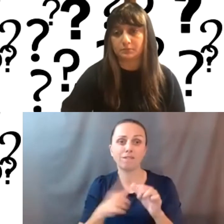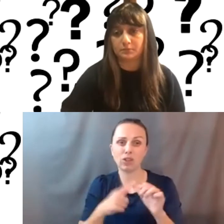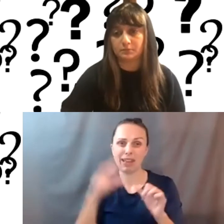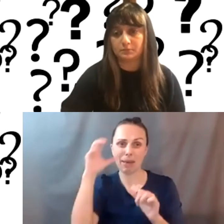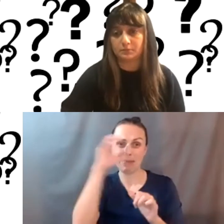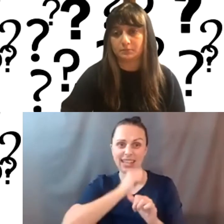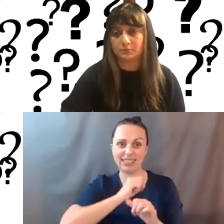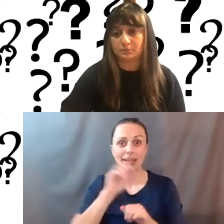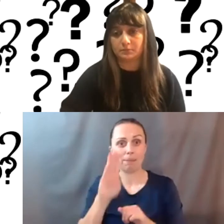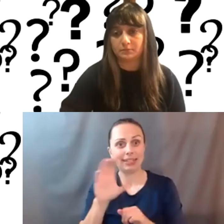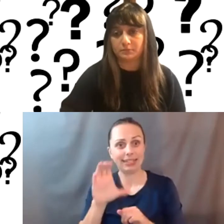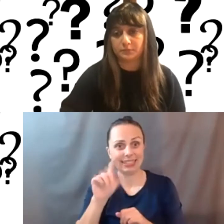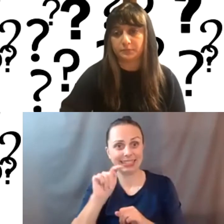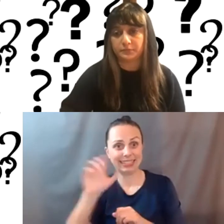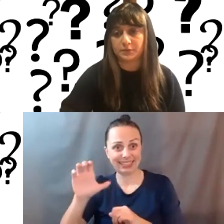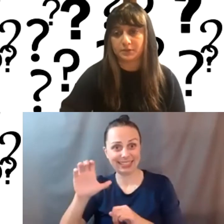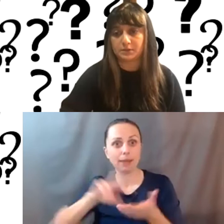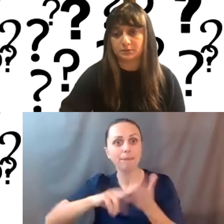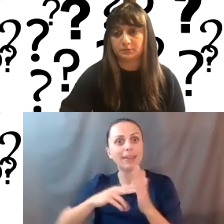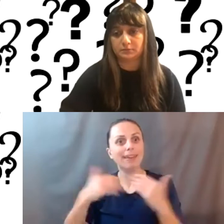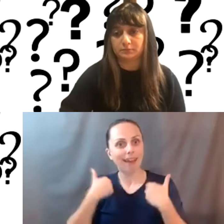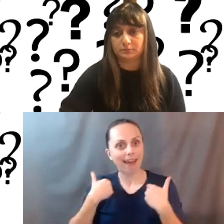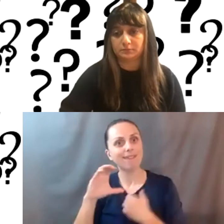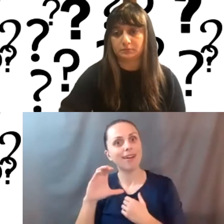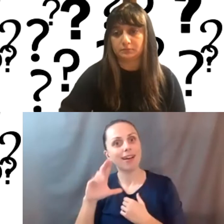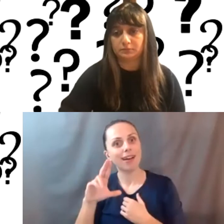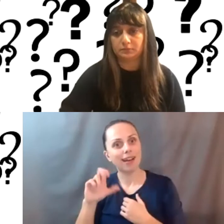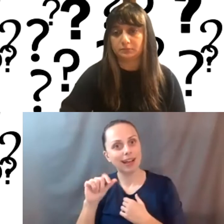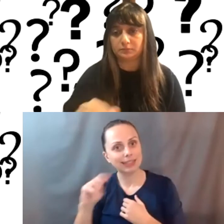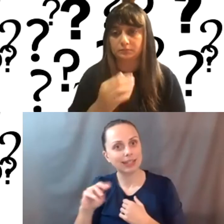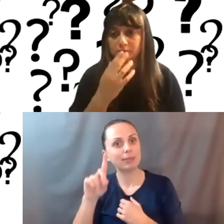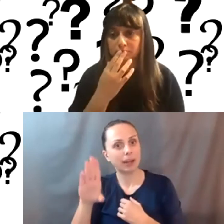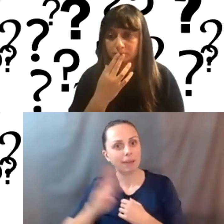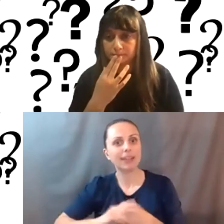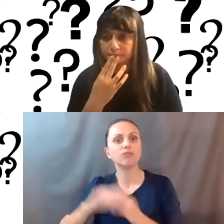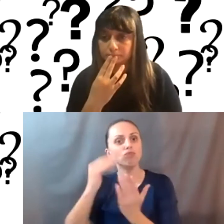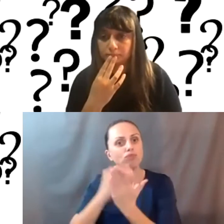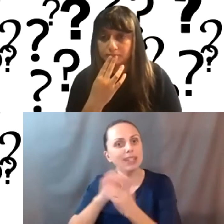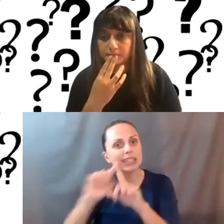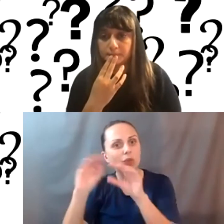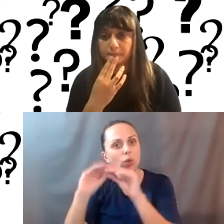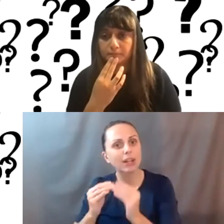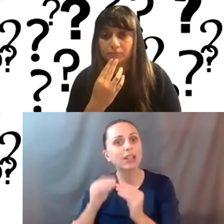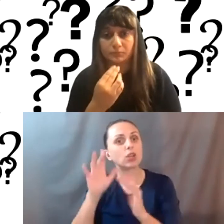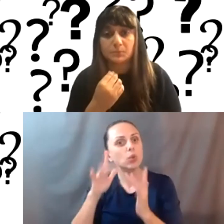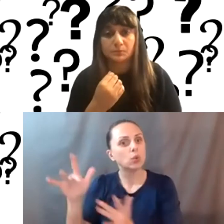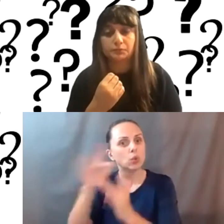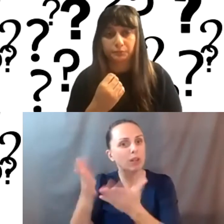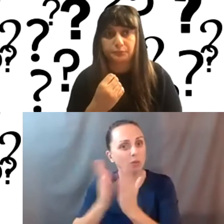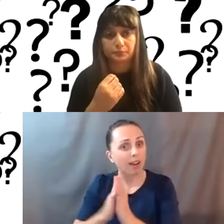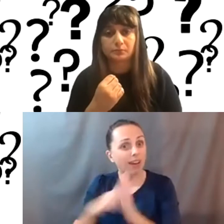it's kind of BCTC, you probably have this custom database. You're keeping track of organizations and the touring requests, probably like granting